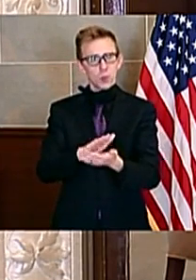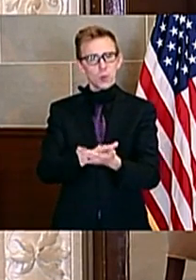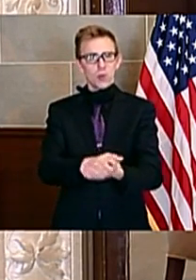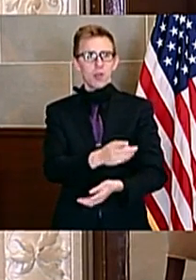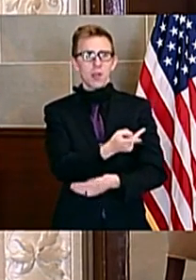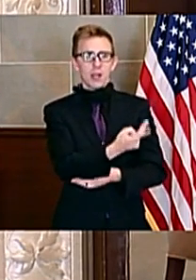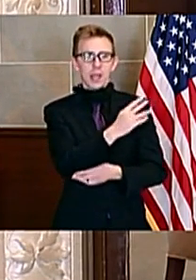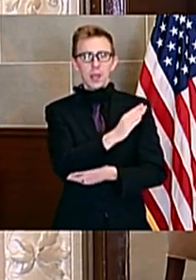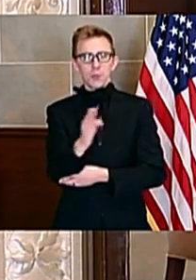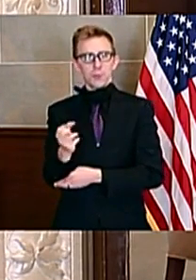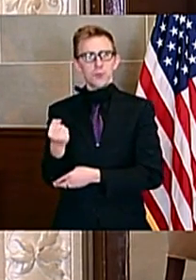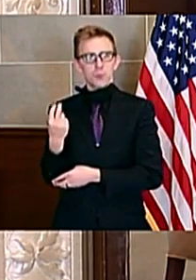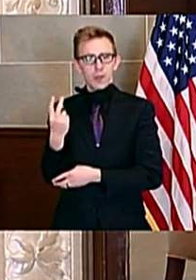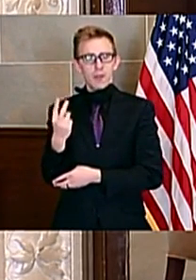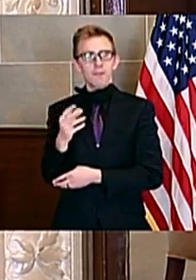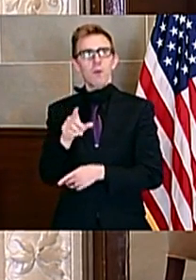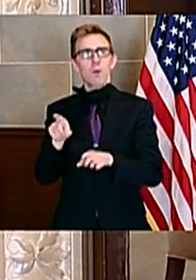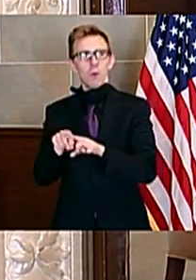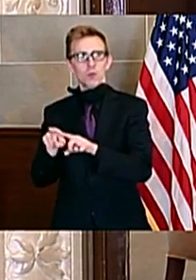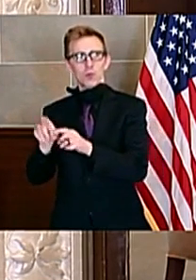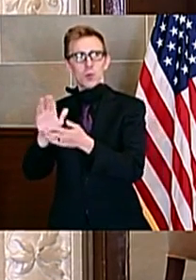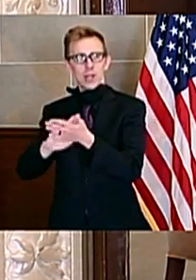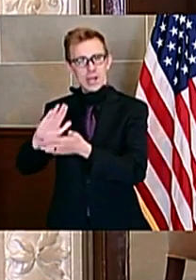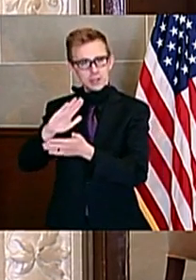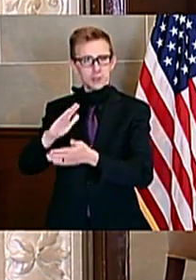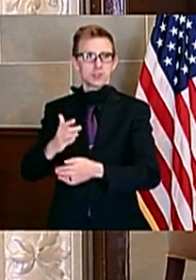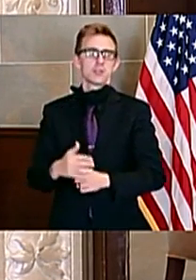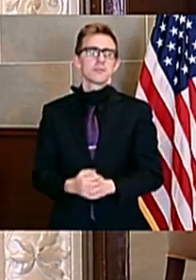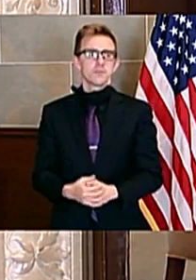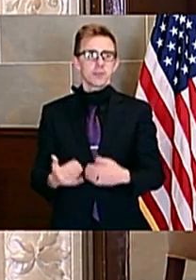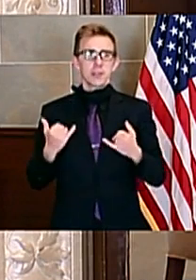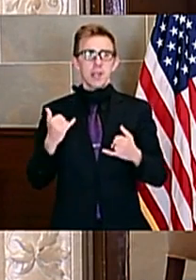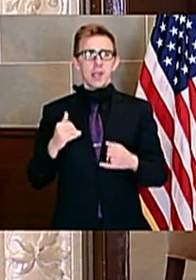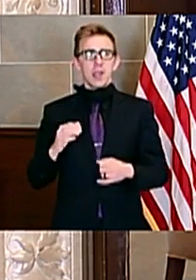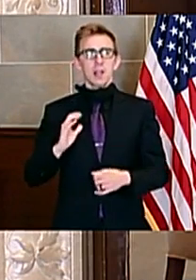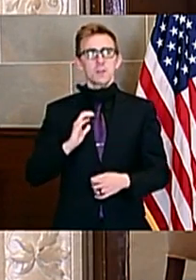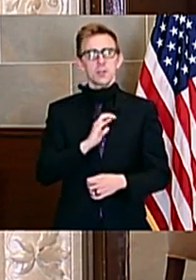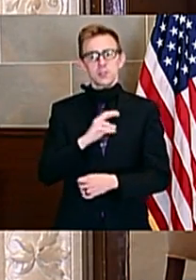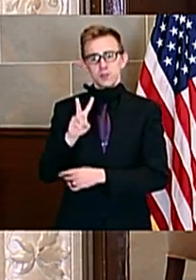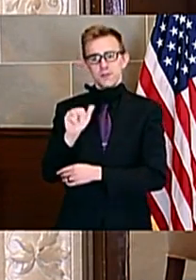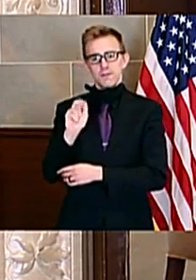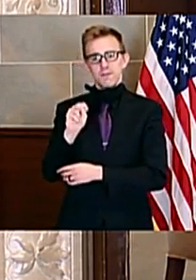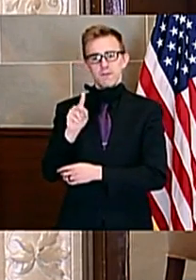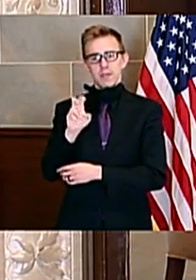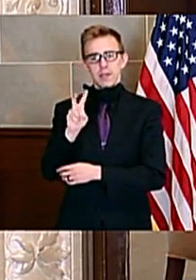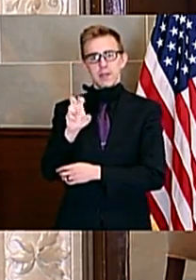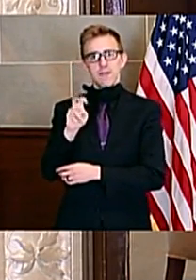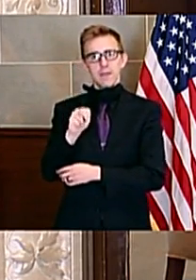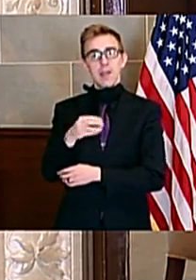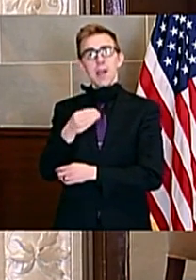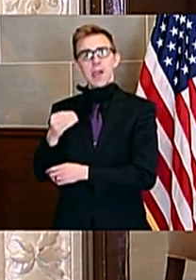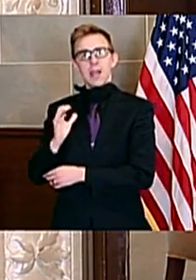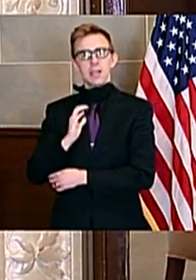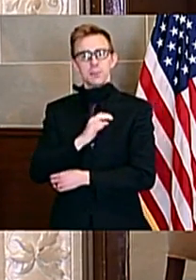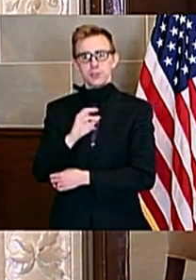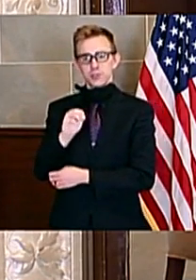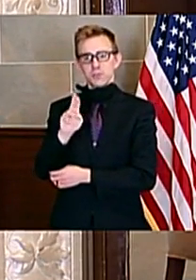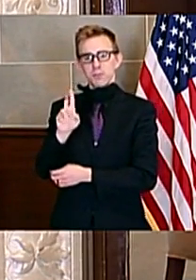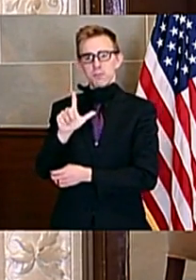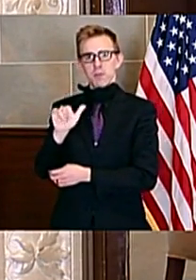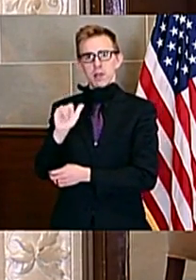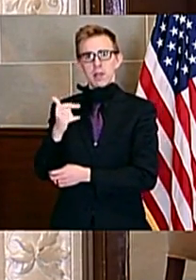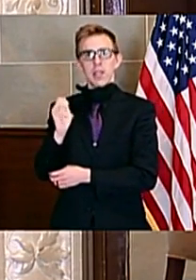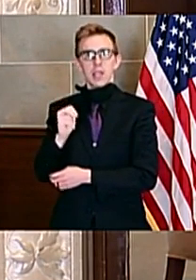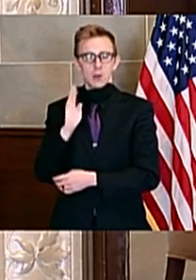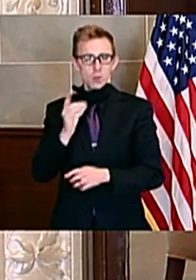K-12 and higher education. And today, Commissioner Vandeven and Commissioner Mulligan are here to give us an update.